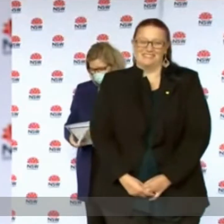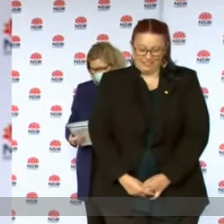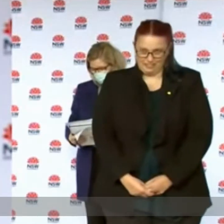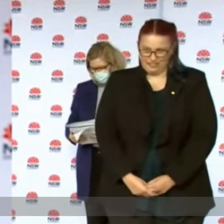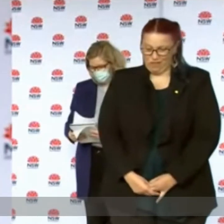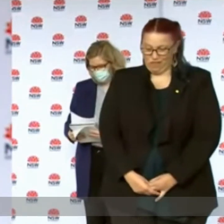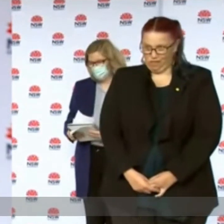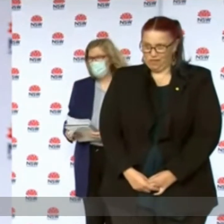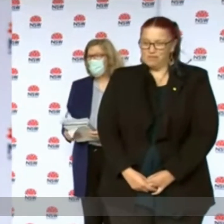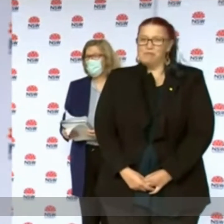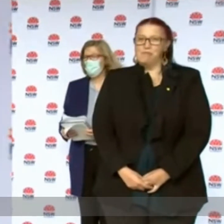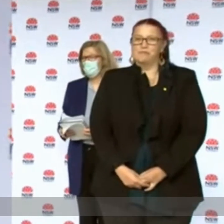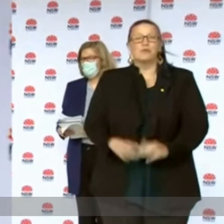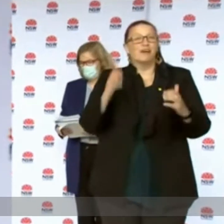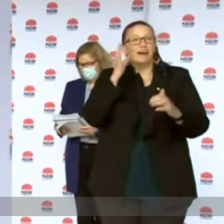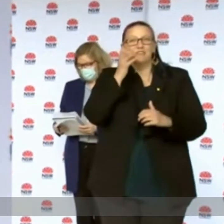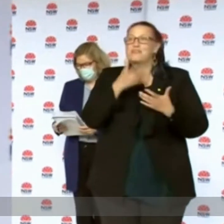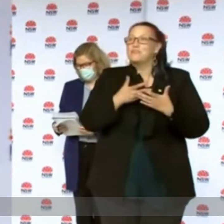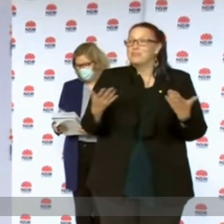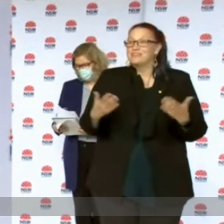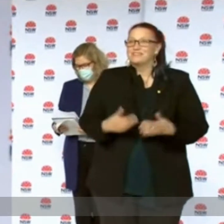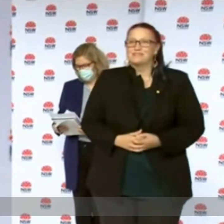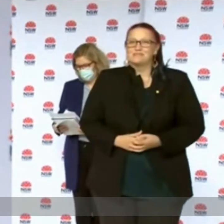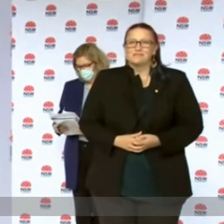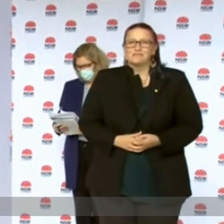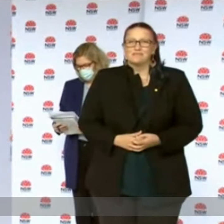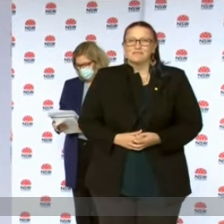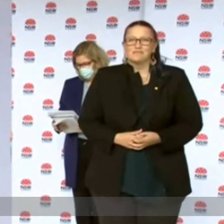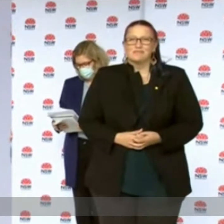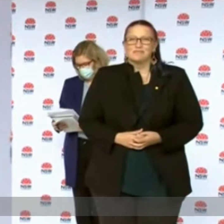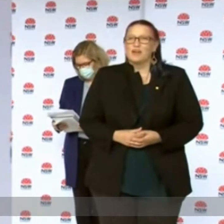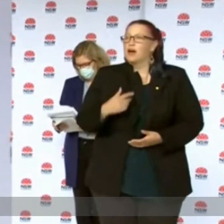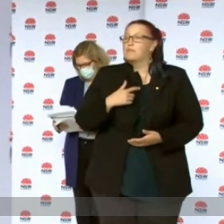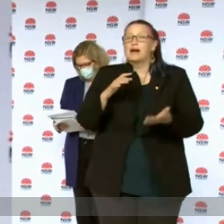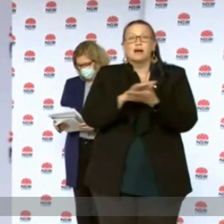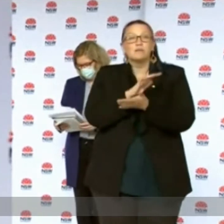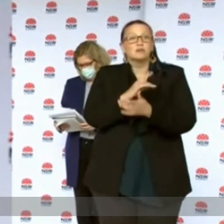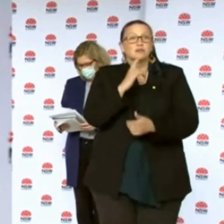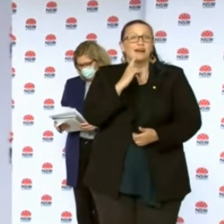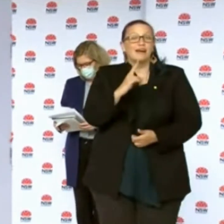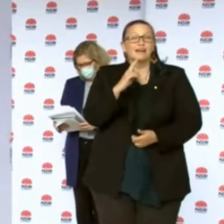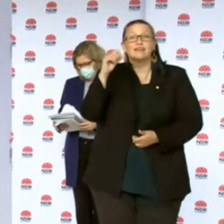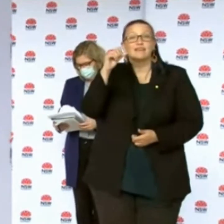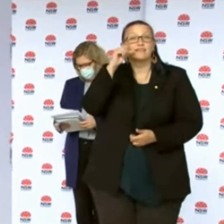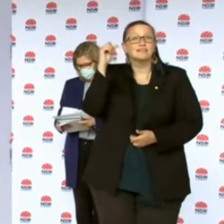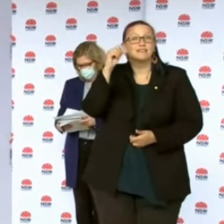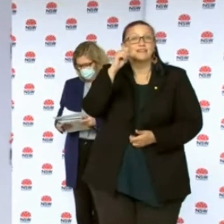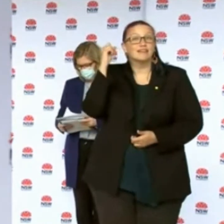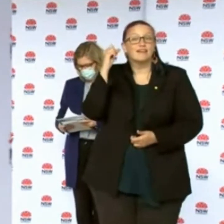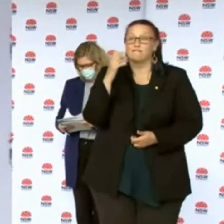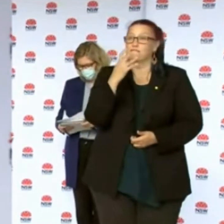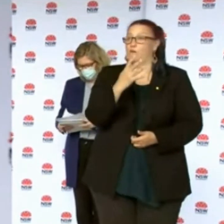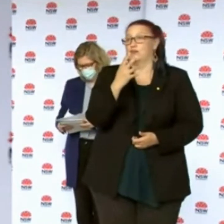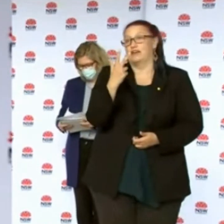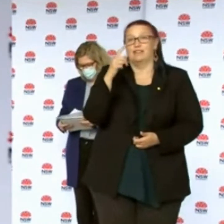A coronavirus update. afternoon everybody. Pleasingly we had more than 48,000 people get tested to 8pm